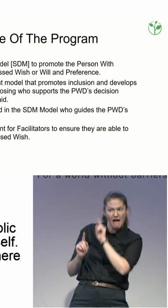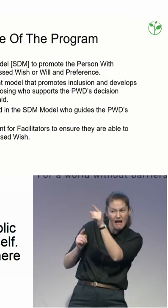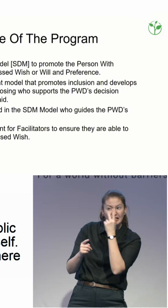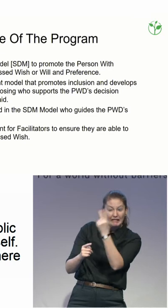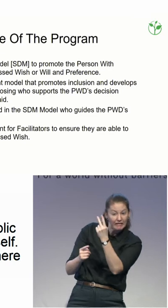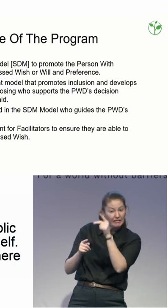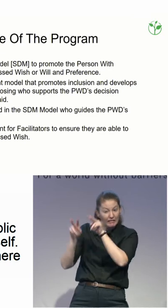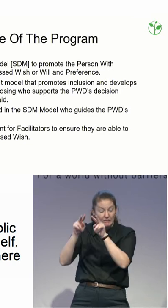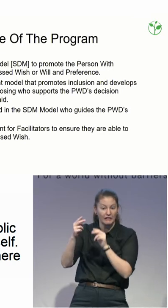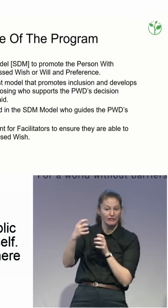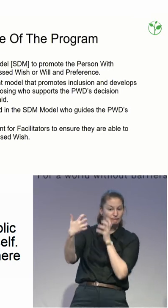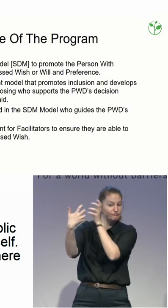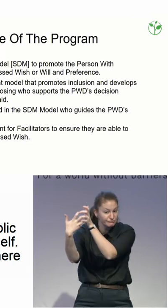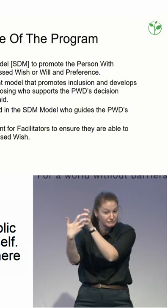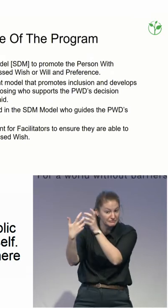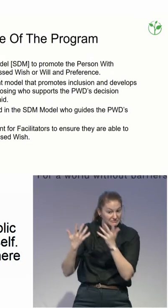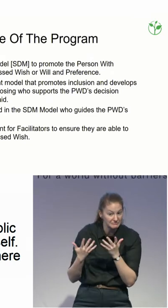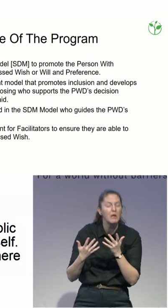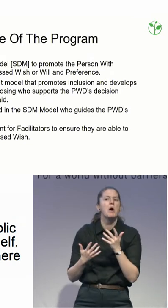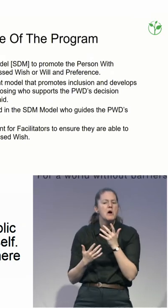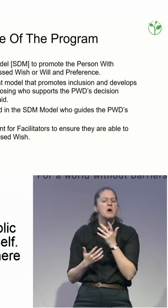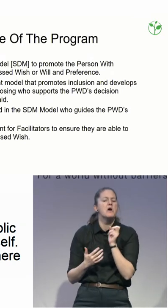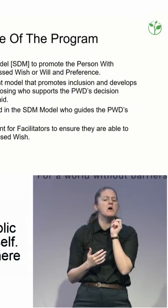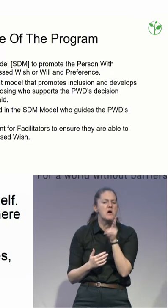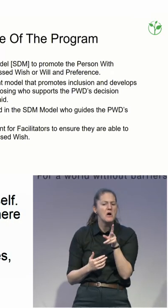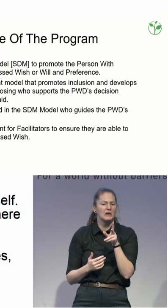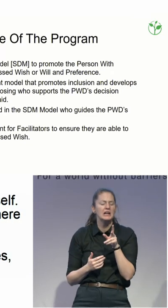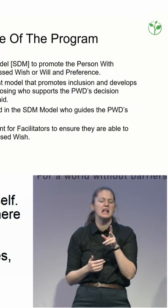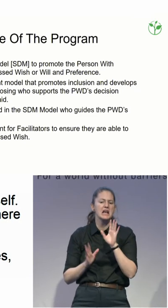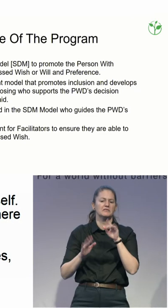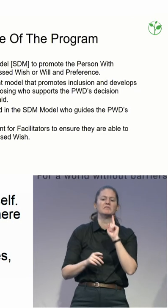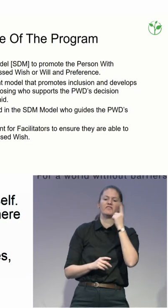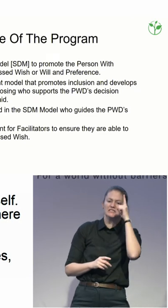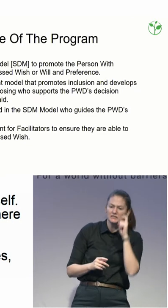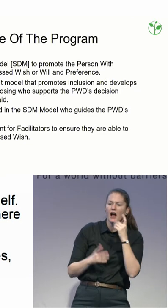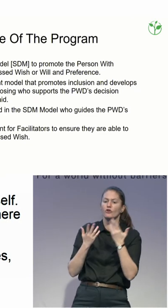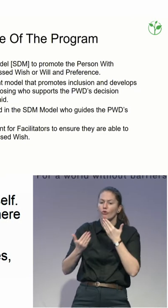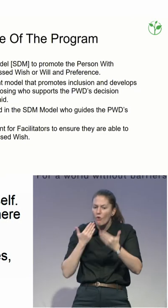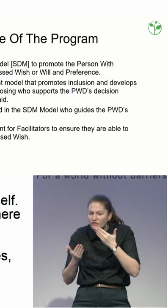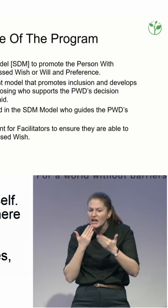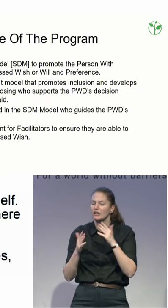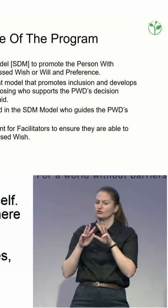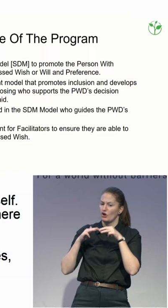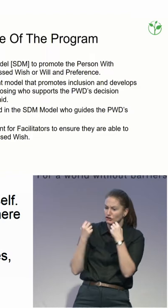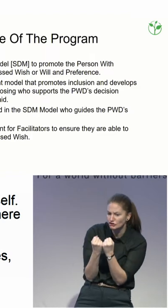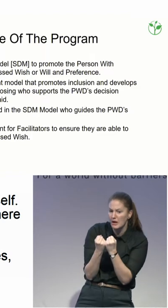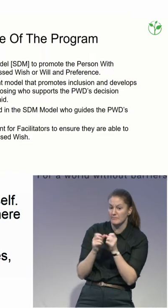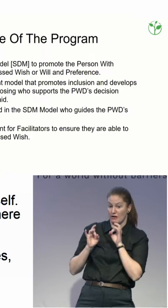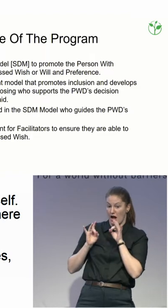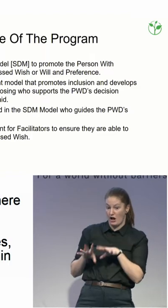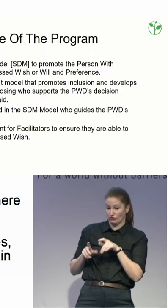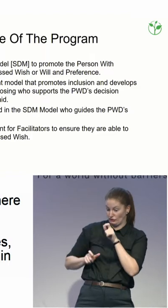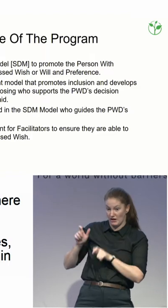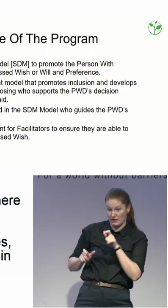conferences, workshops, and then we modified some of the things that we were doing in Australia to fit the Japanese culture and